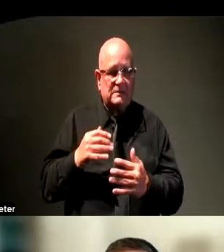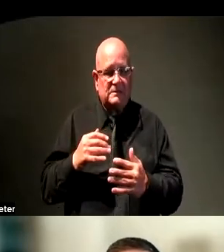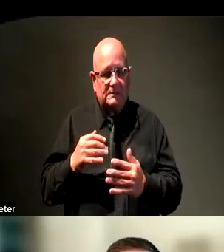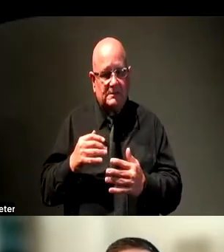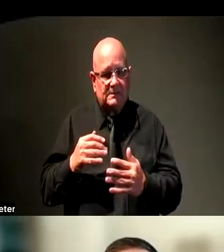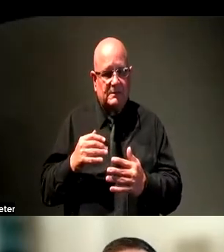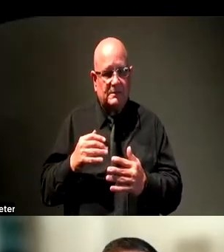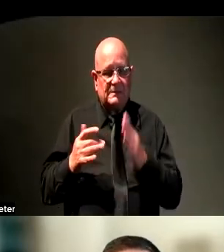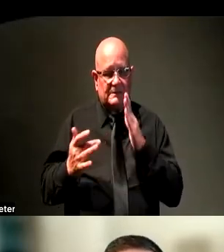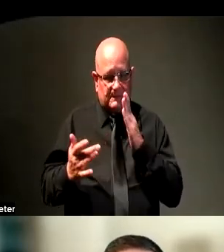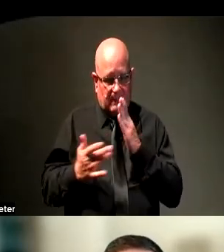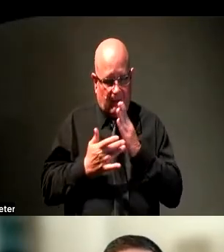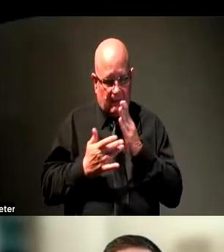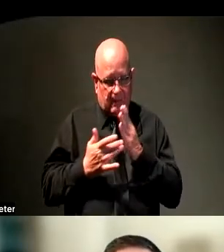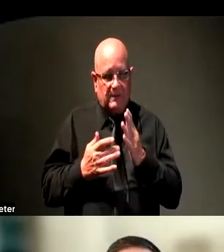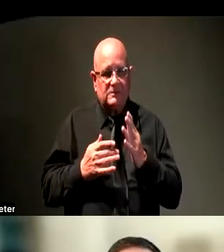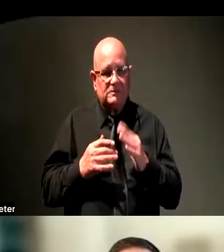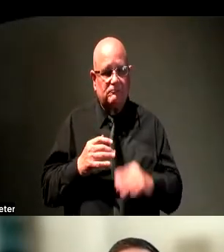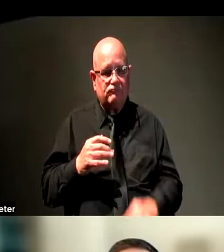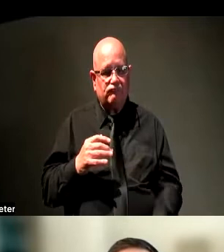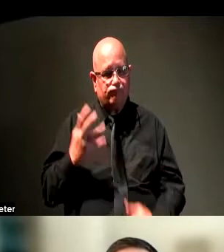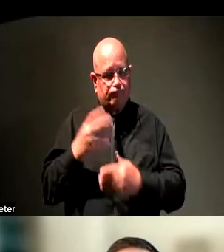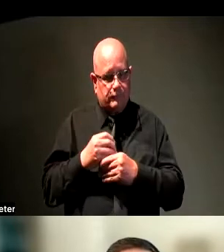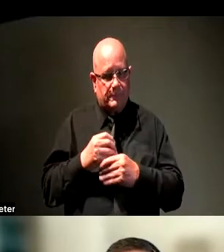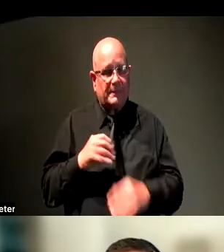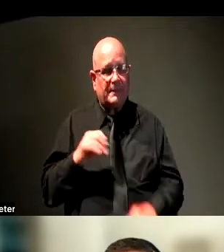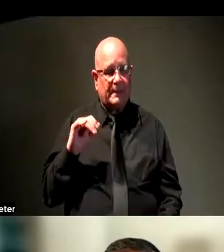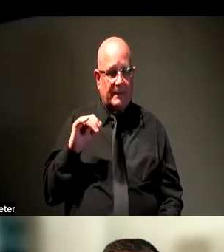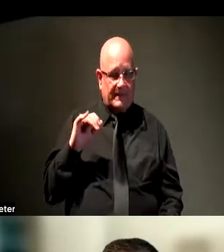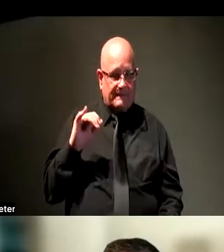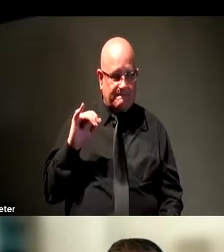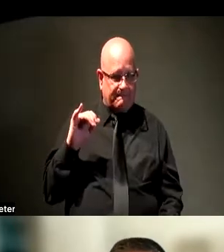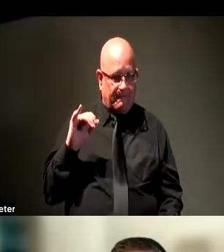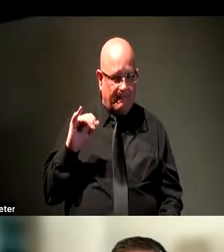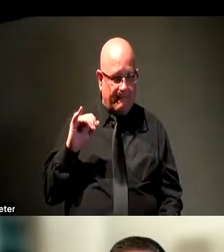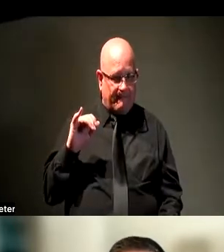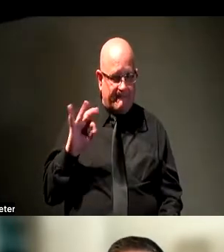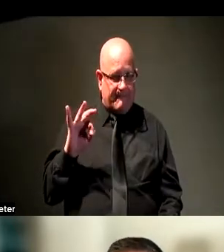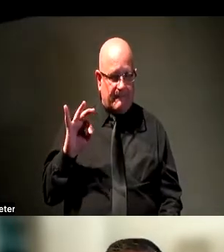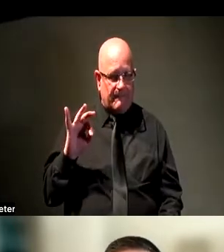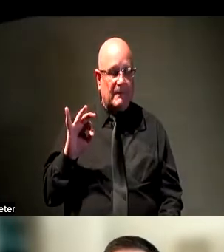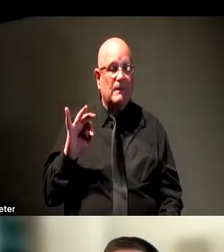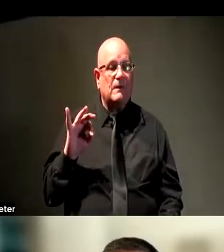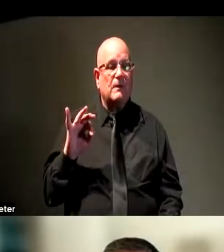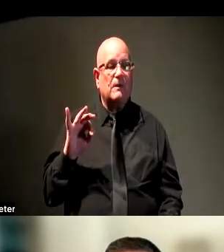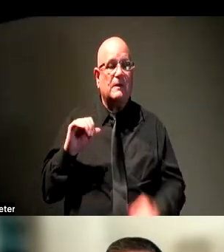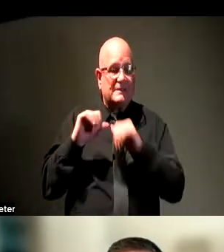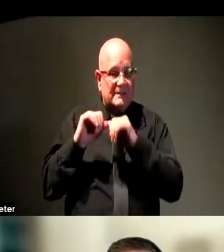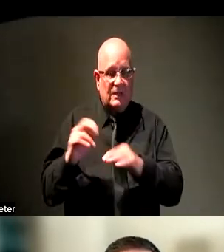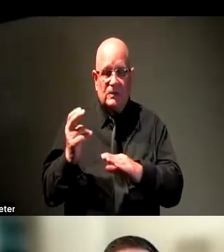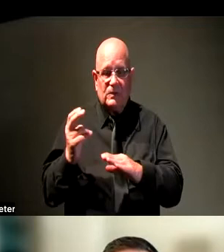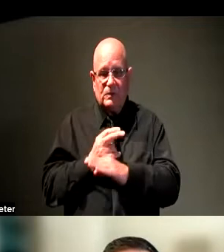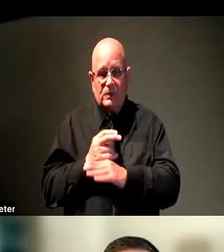technology in front of us all the time. But if we have a hybrid team, then we're going to continue to use Zoom or Teams